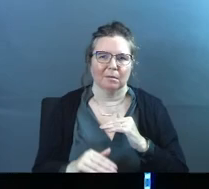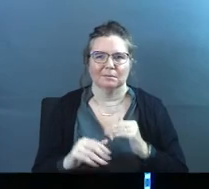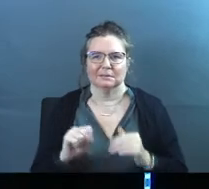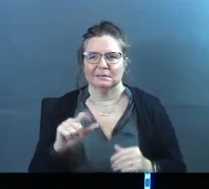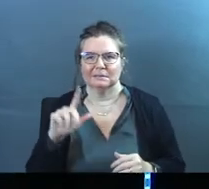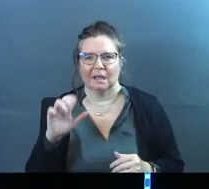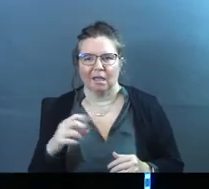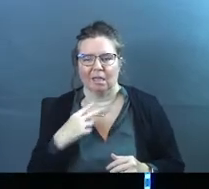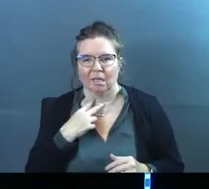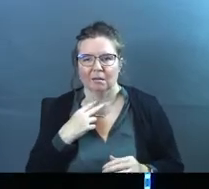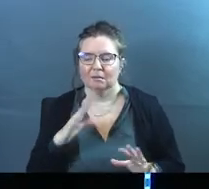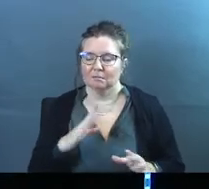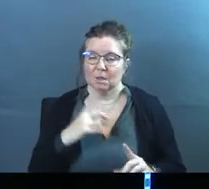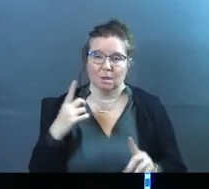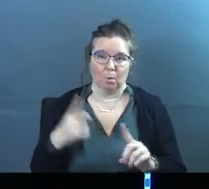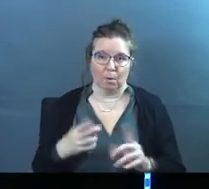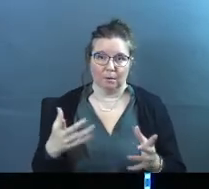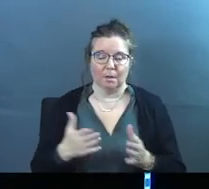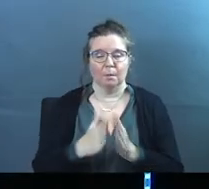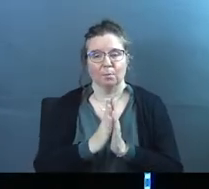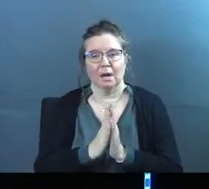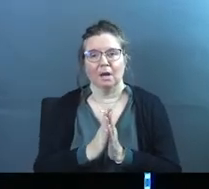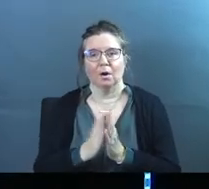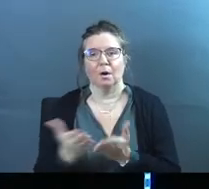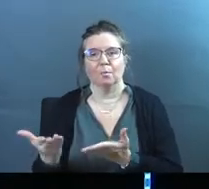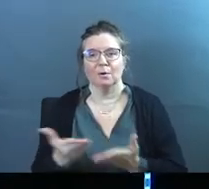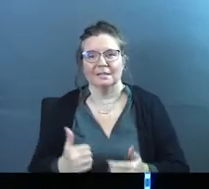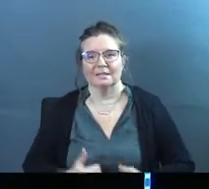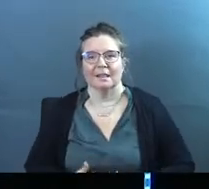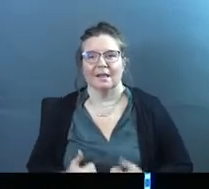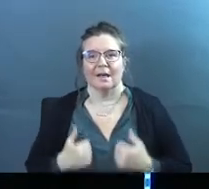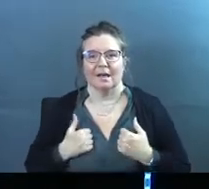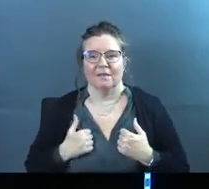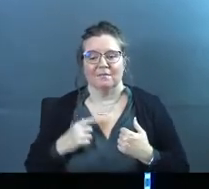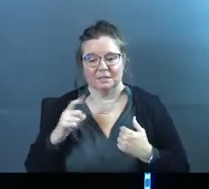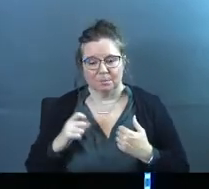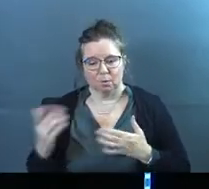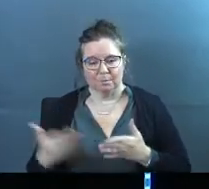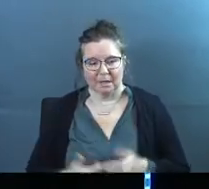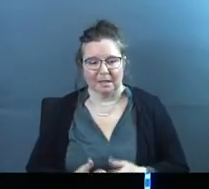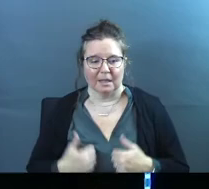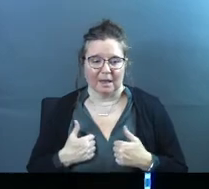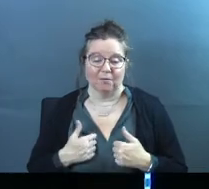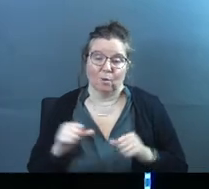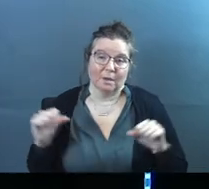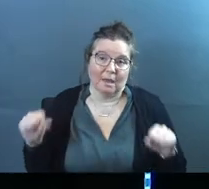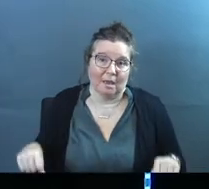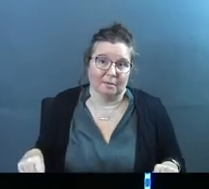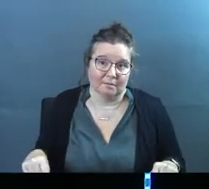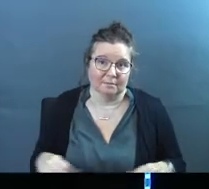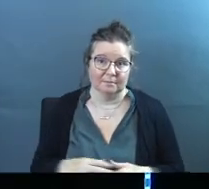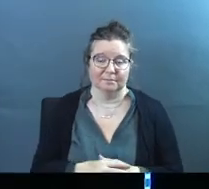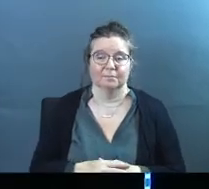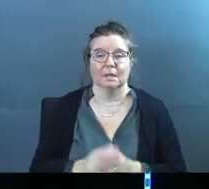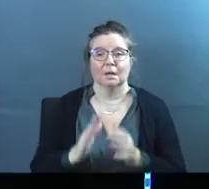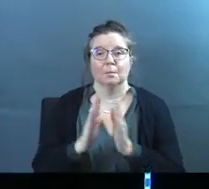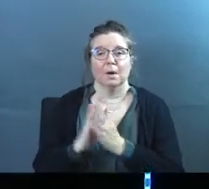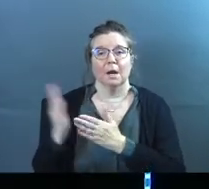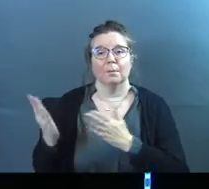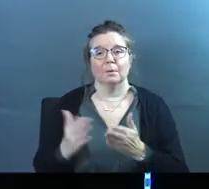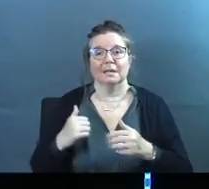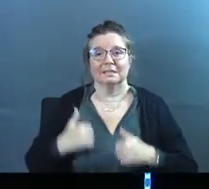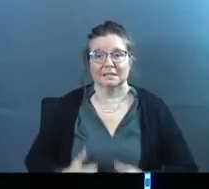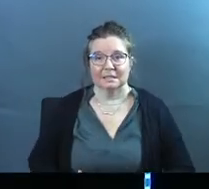in that place either. Here's the point of that. Prayer brings life. It's supposed to, okay? Or at least it can. Prayer